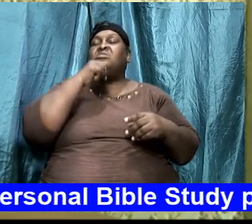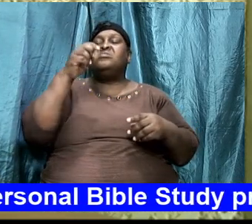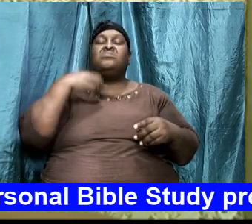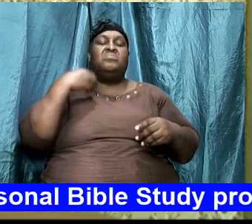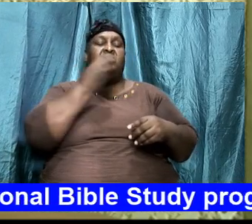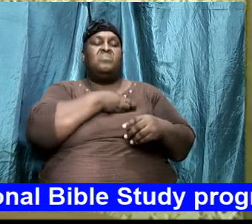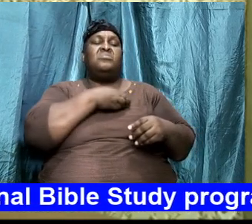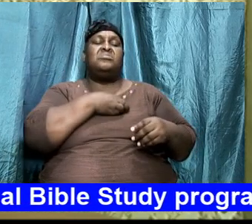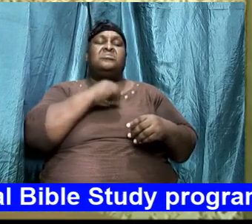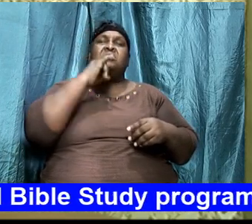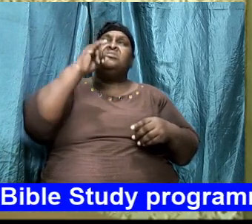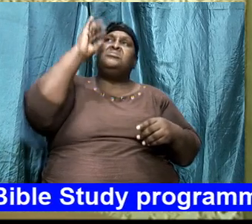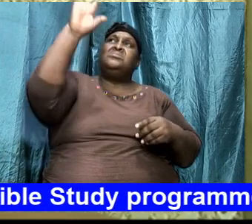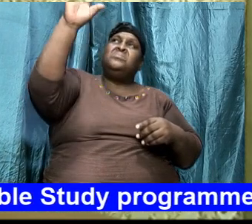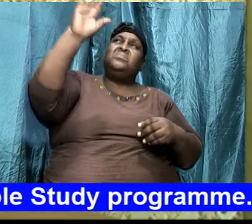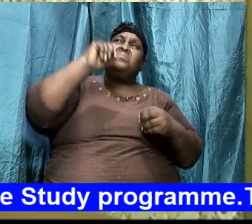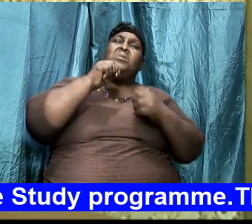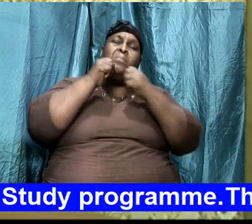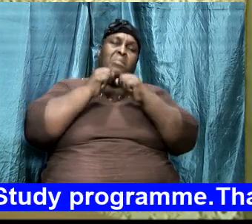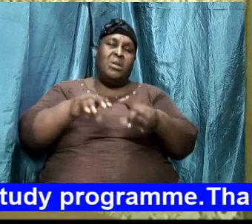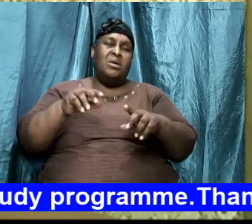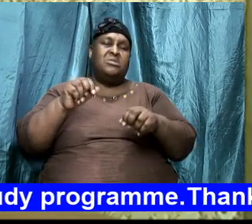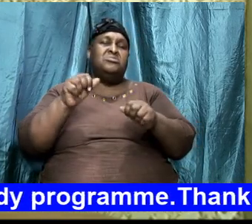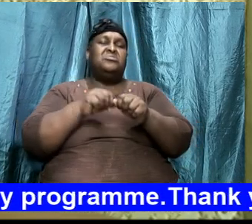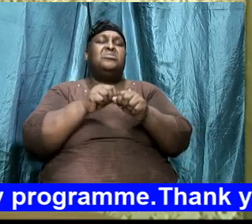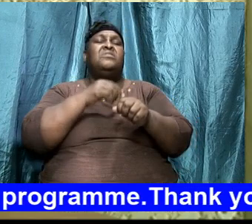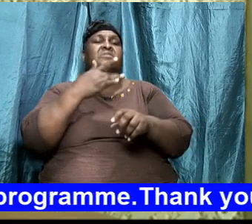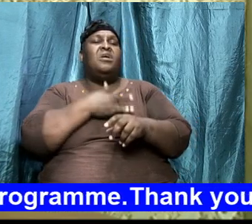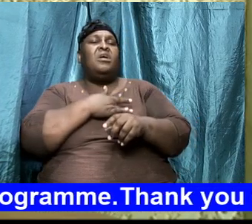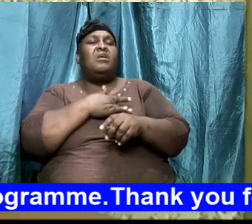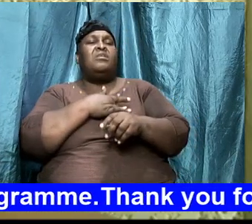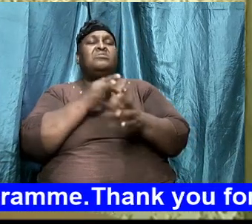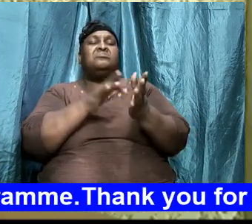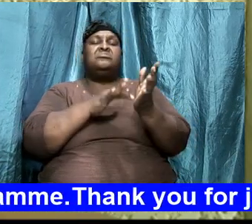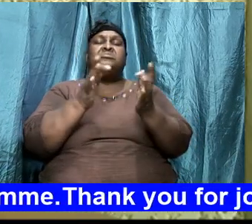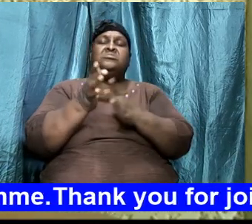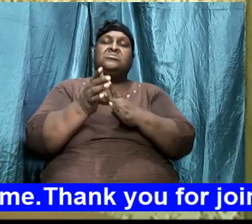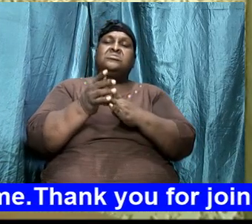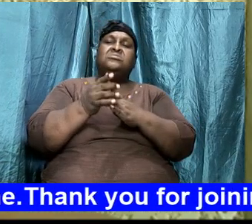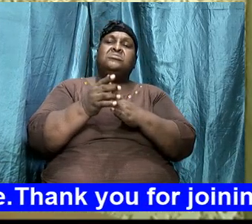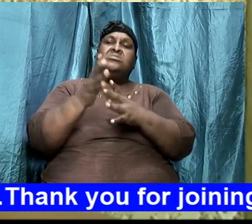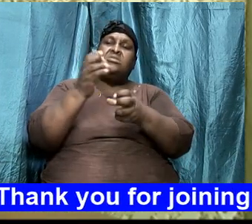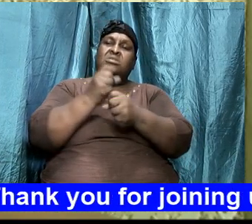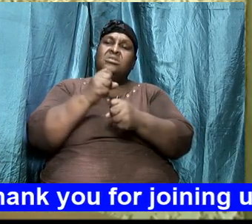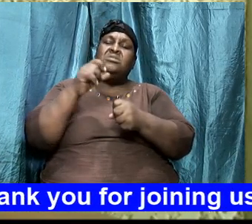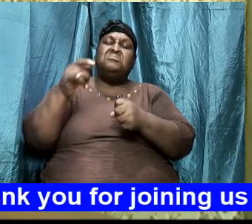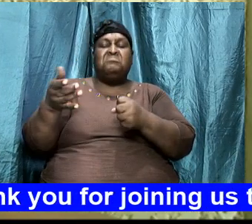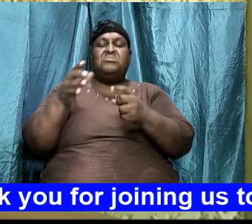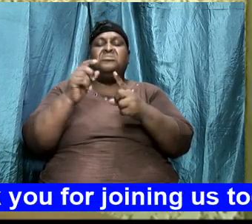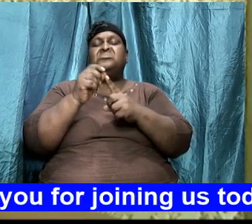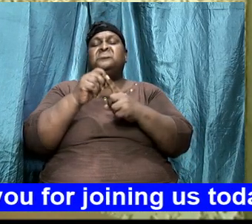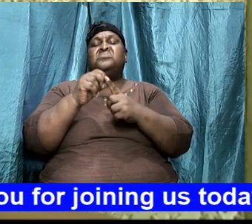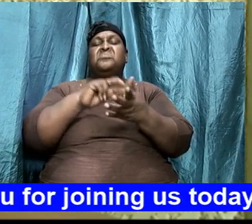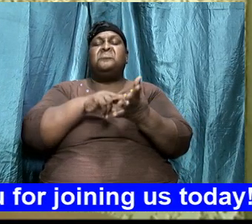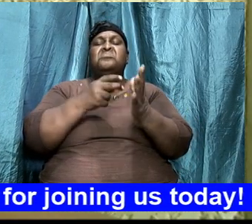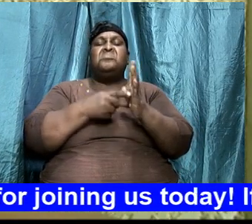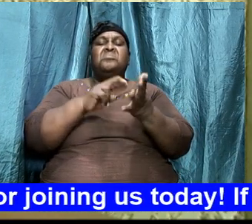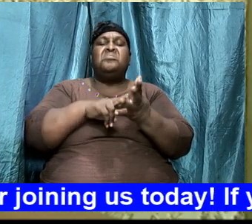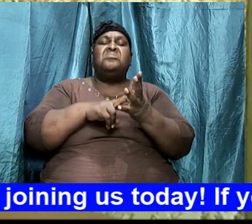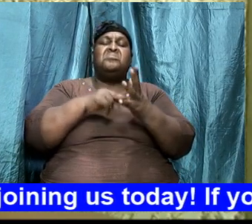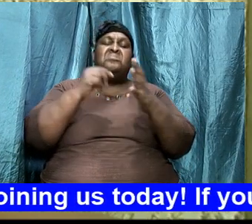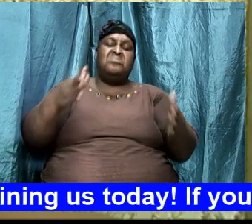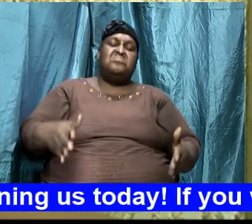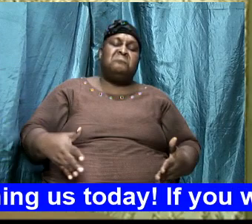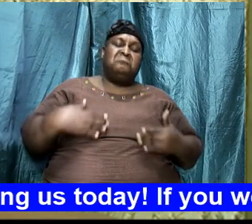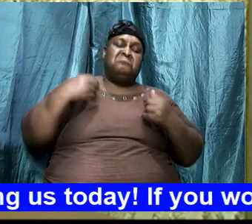Lord we ask that you bless every heart Jesus that they will take these words that were mentioned God and apply